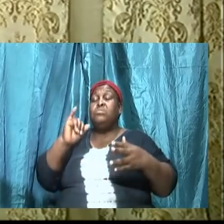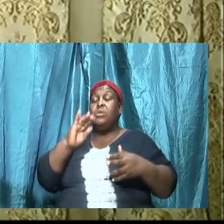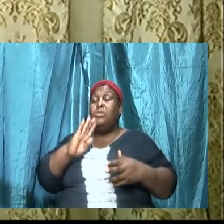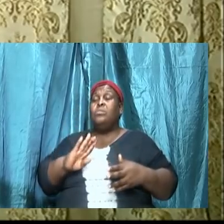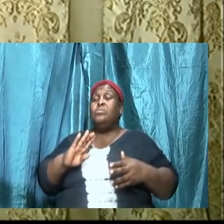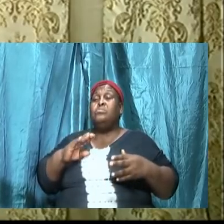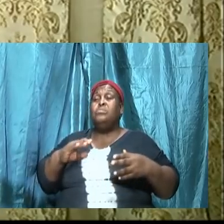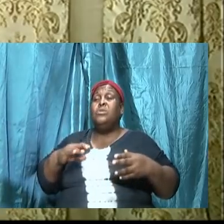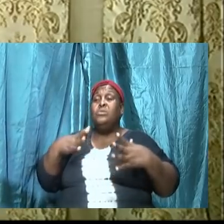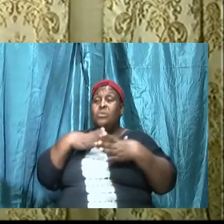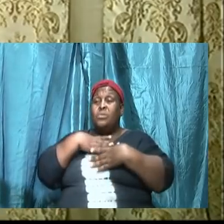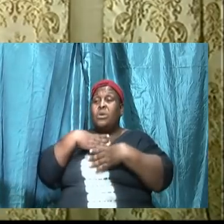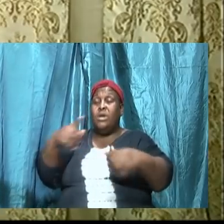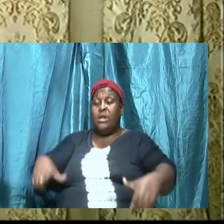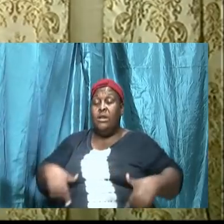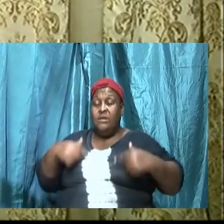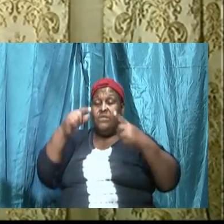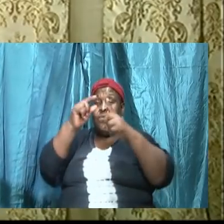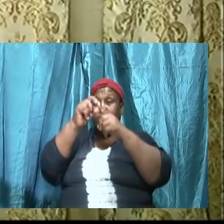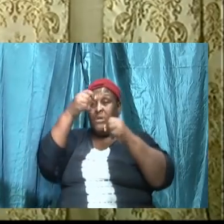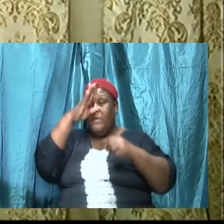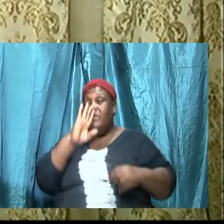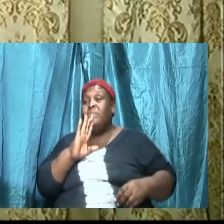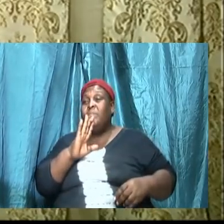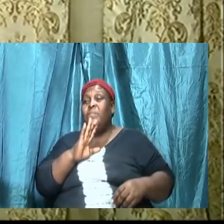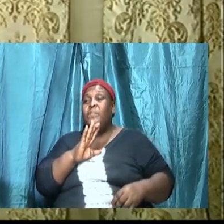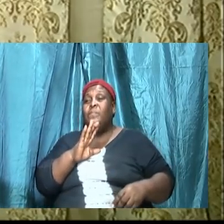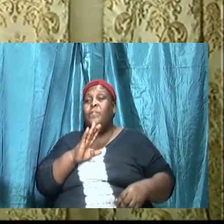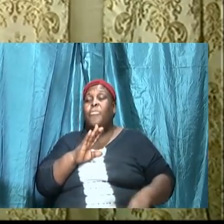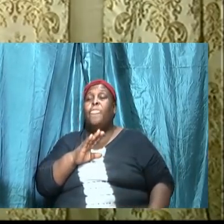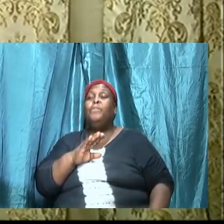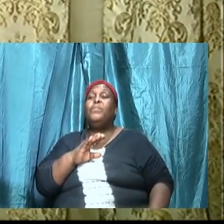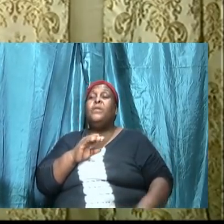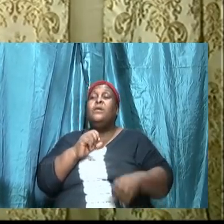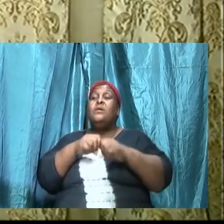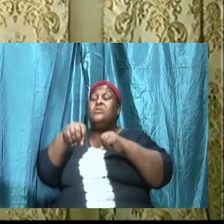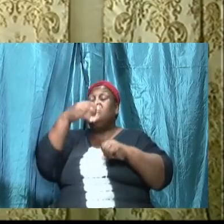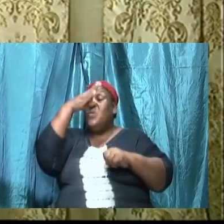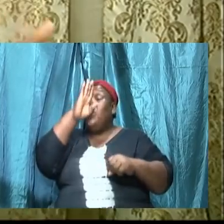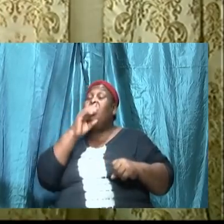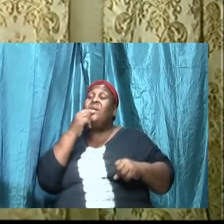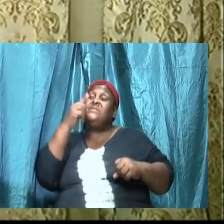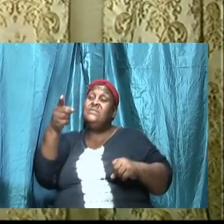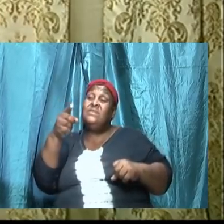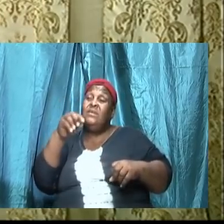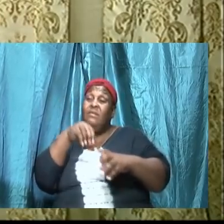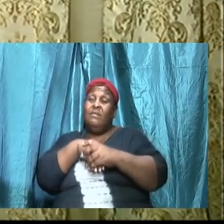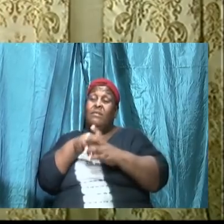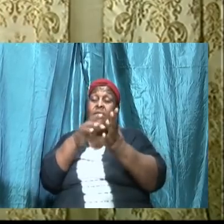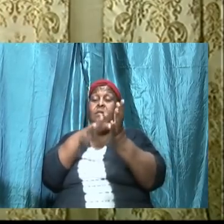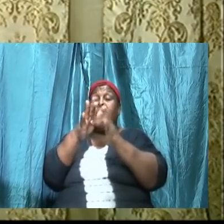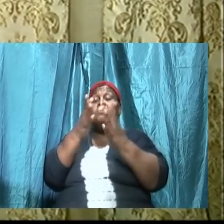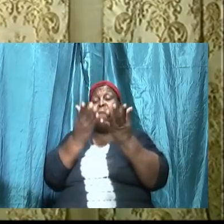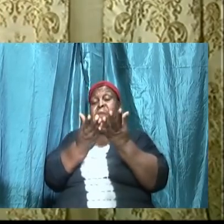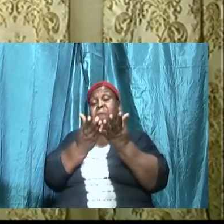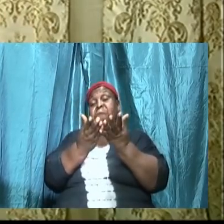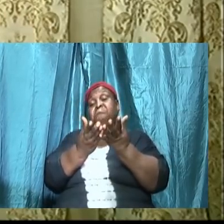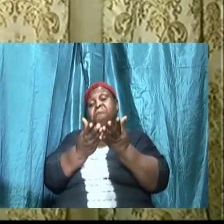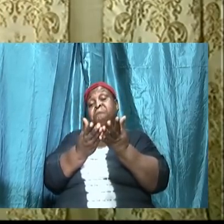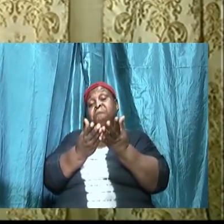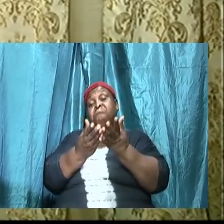it is. And so he spoke in Numbers 22 and what did we see there? God